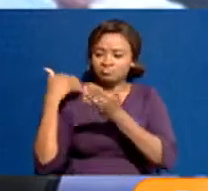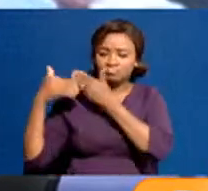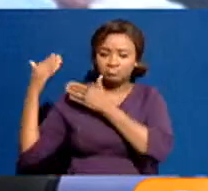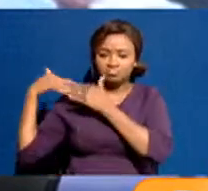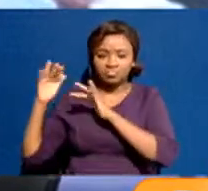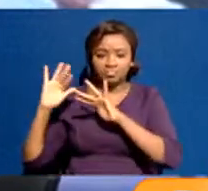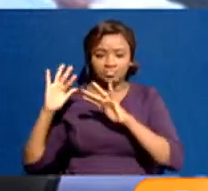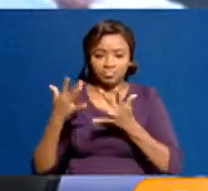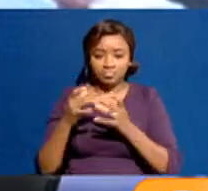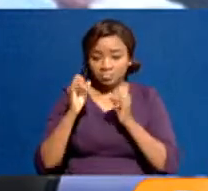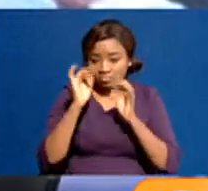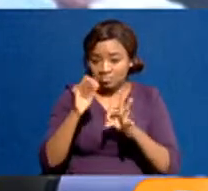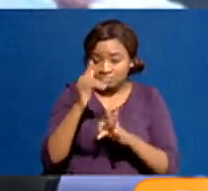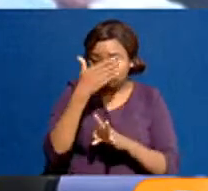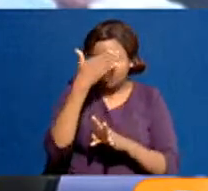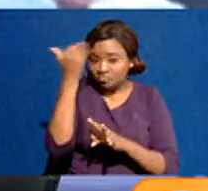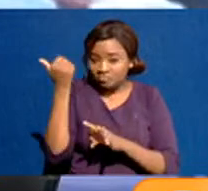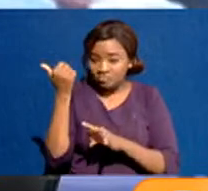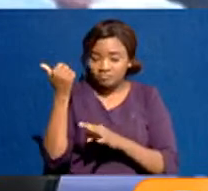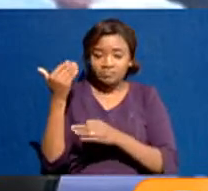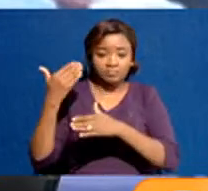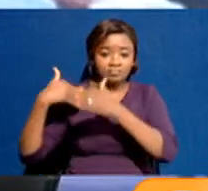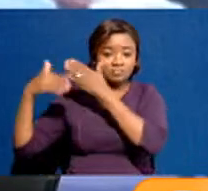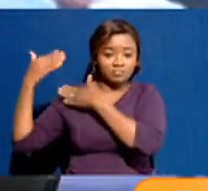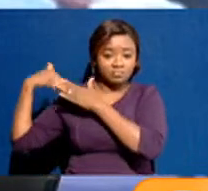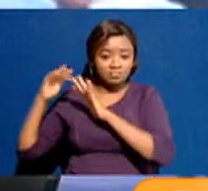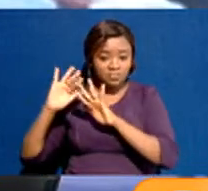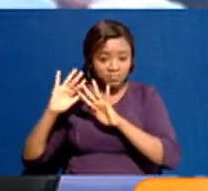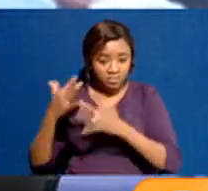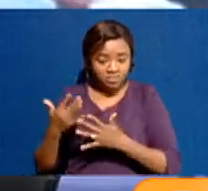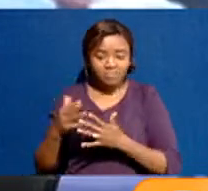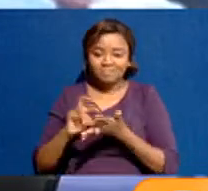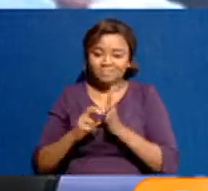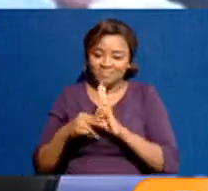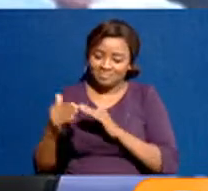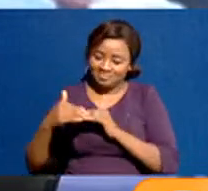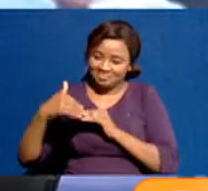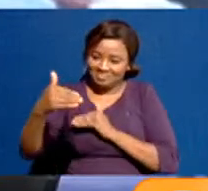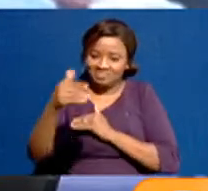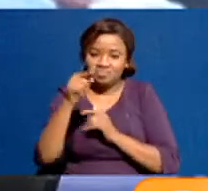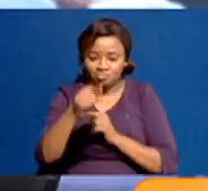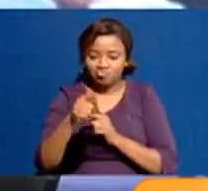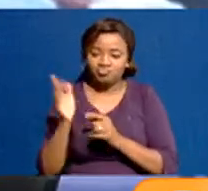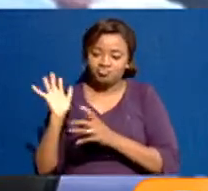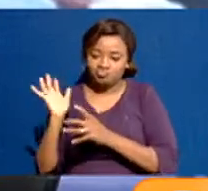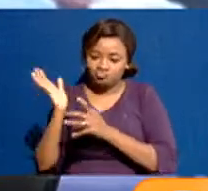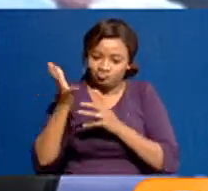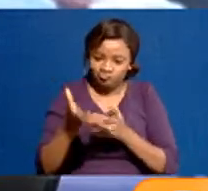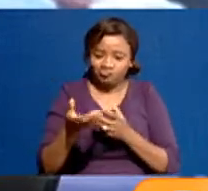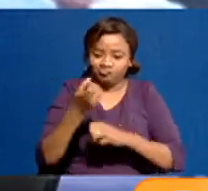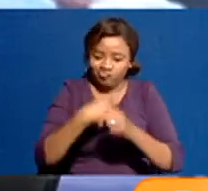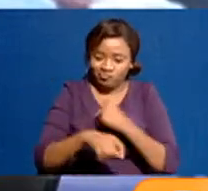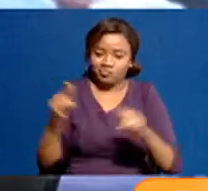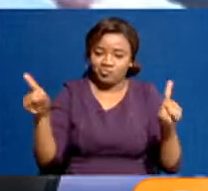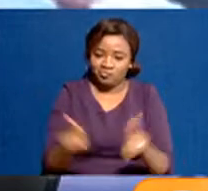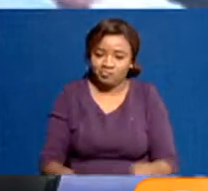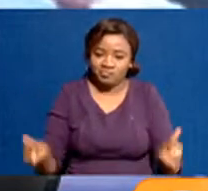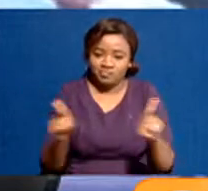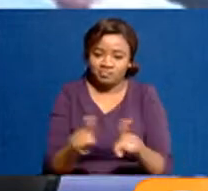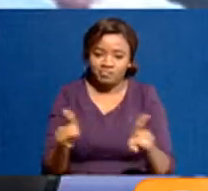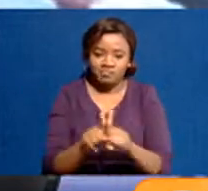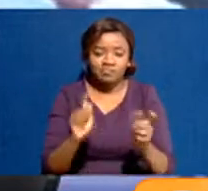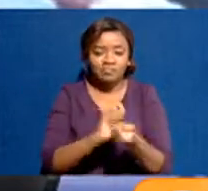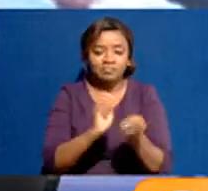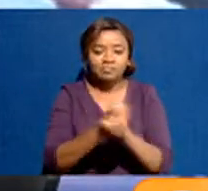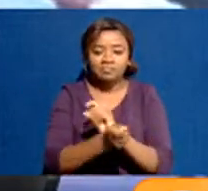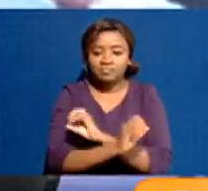repeat the same mistakes. And we are seeing the same playbook. And we've seen it. And I truly hope we can sober up just a little bit. Because